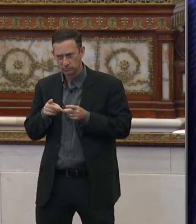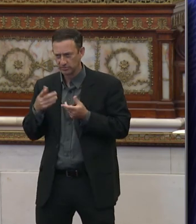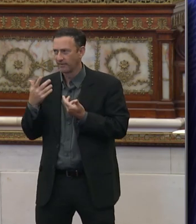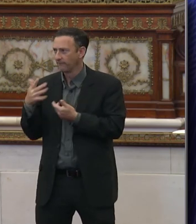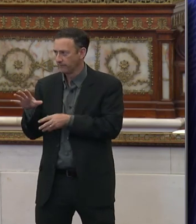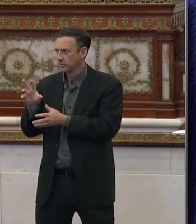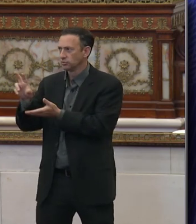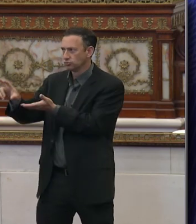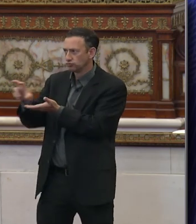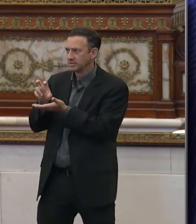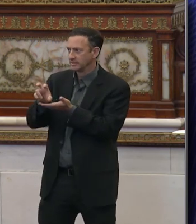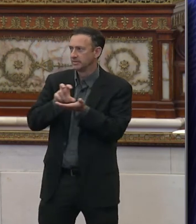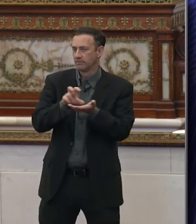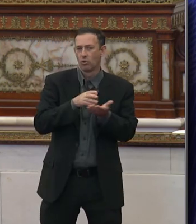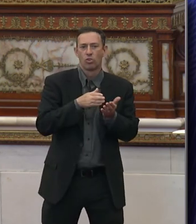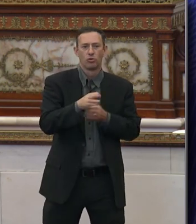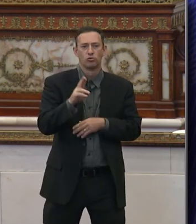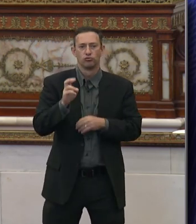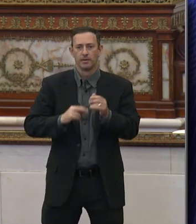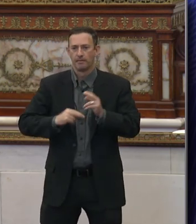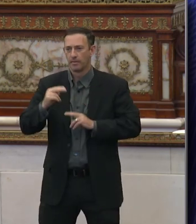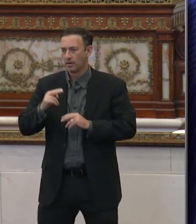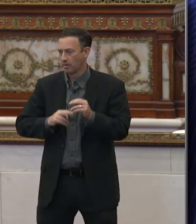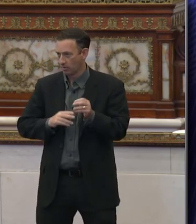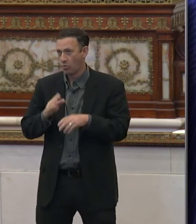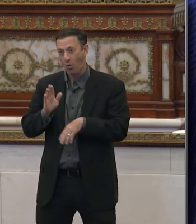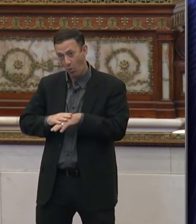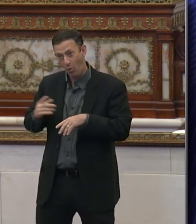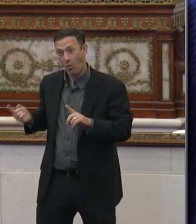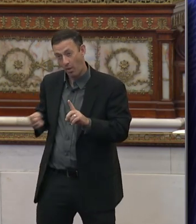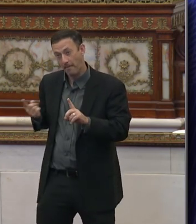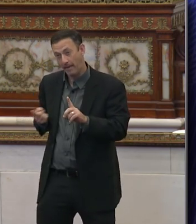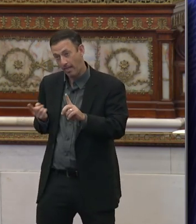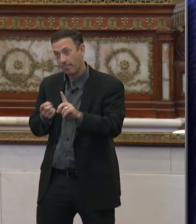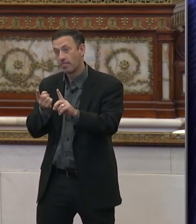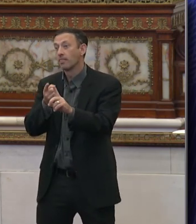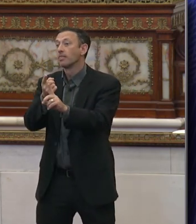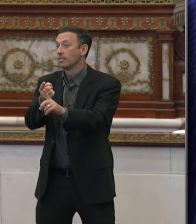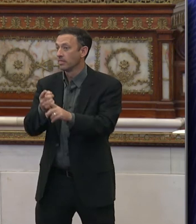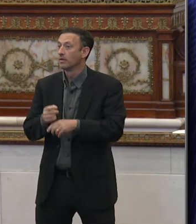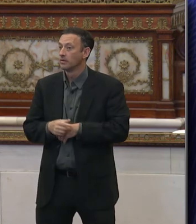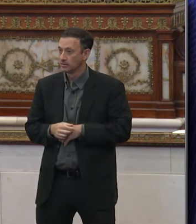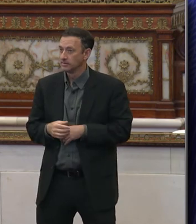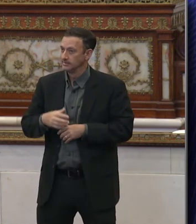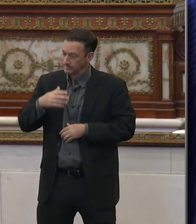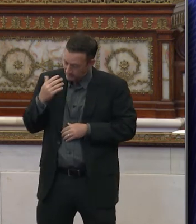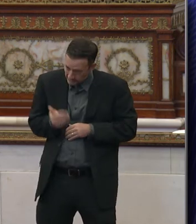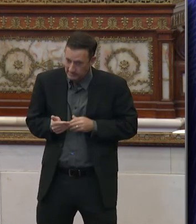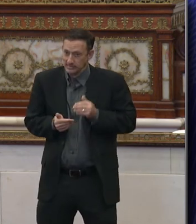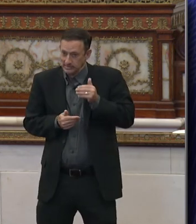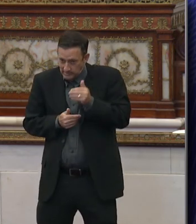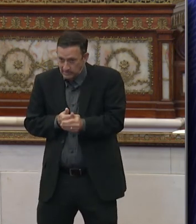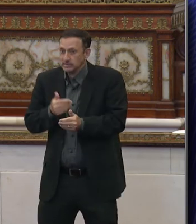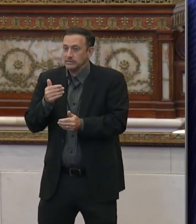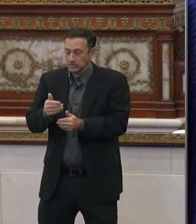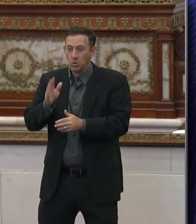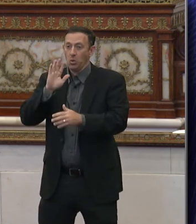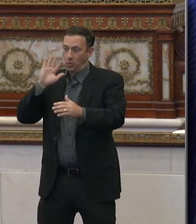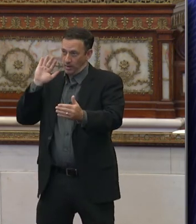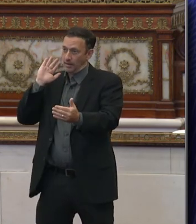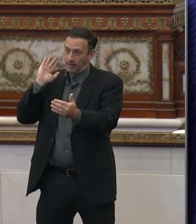through Rebuild. So we're on a path. And, you know, we're, we will get there, I believe,